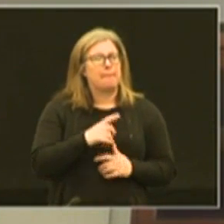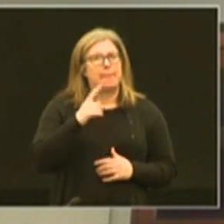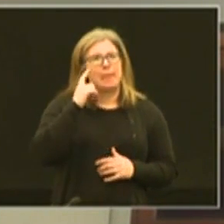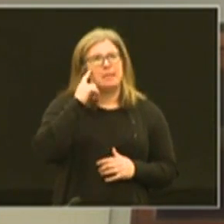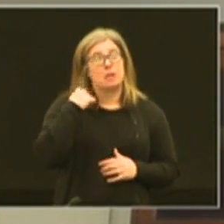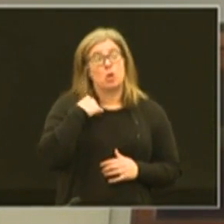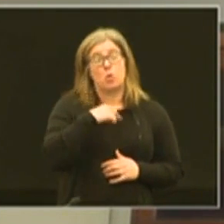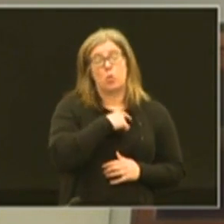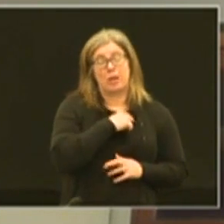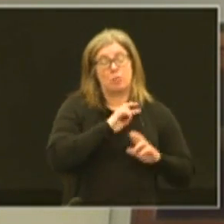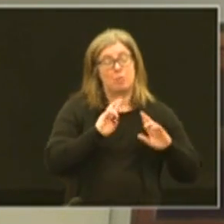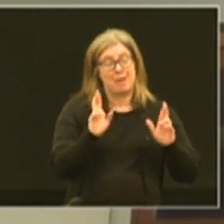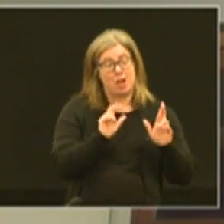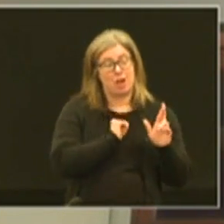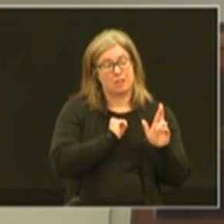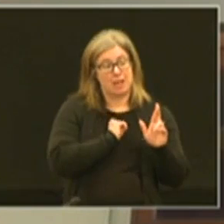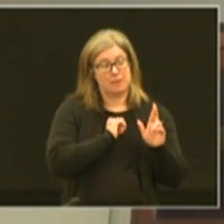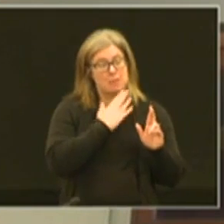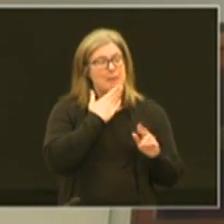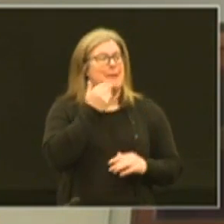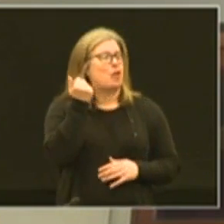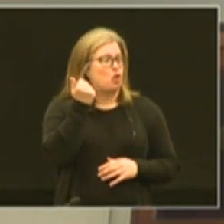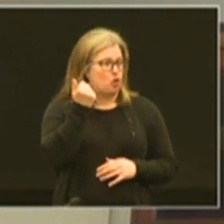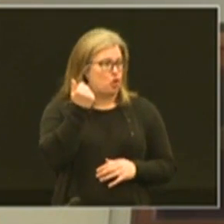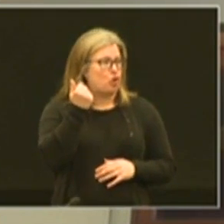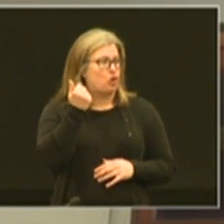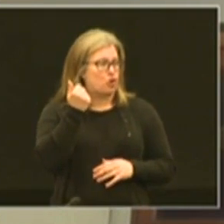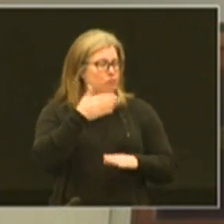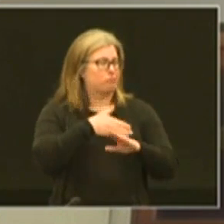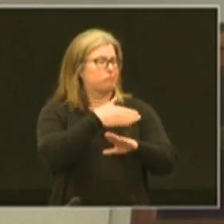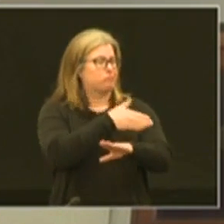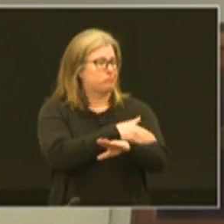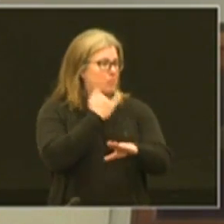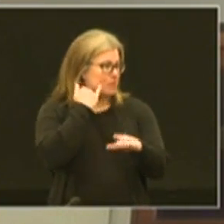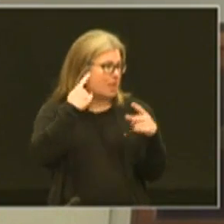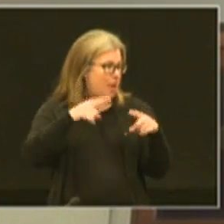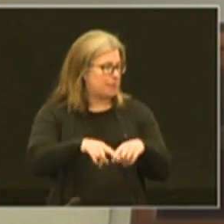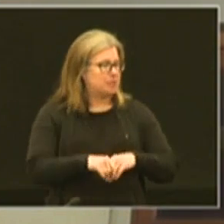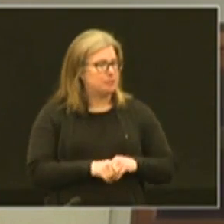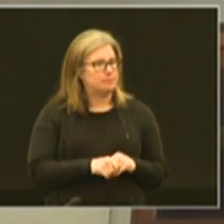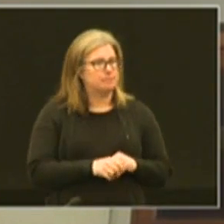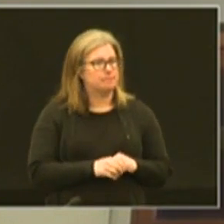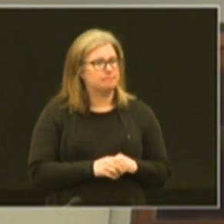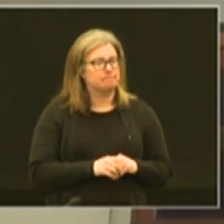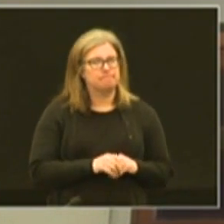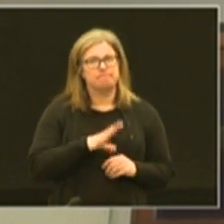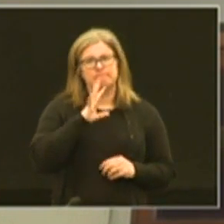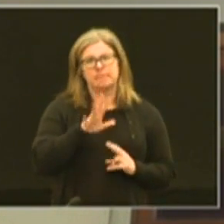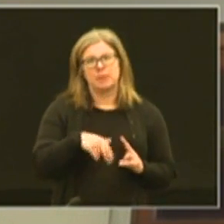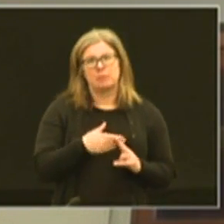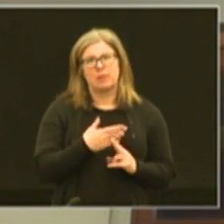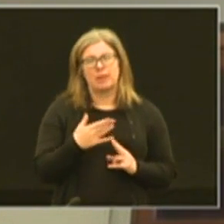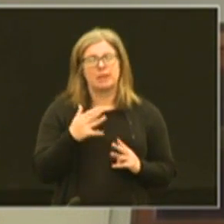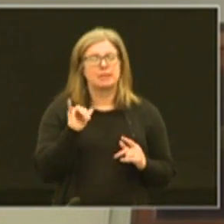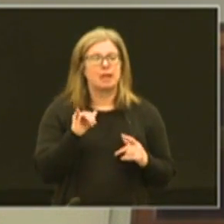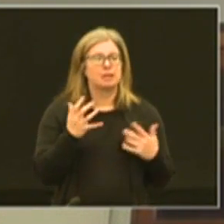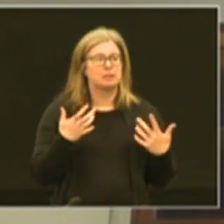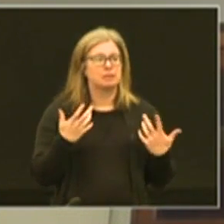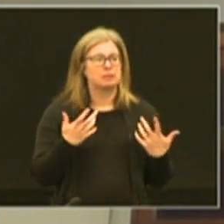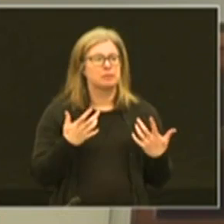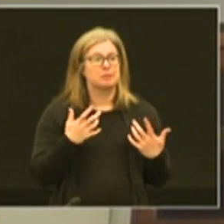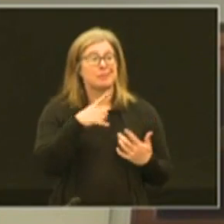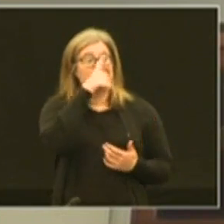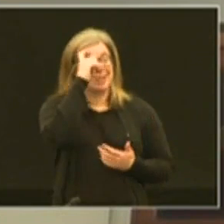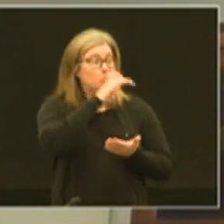i think we are preparing ourselves to be better if that were to happen we're talking about things mayor like um